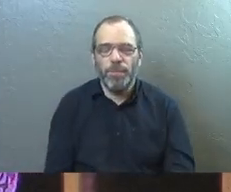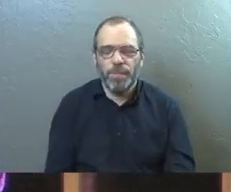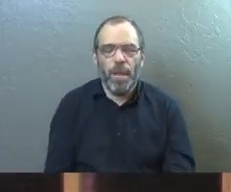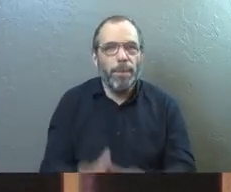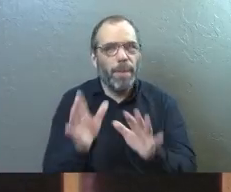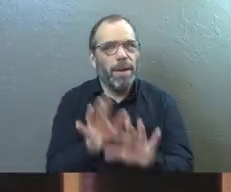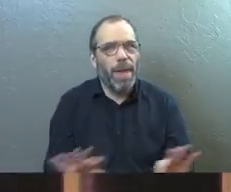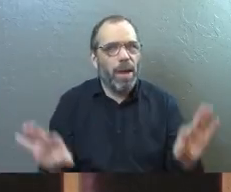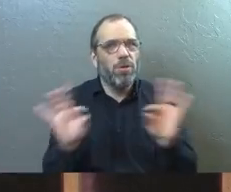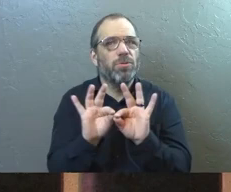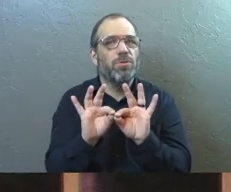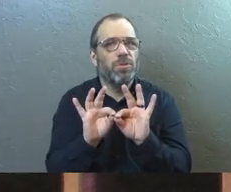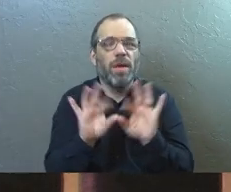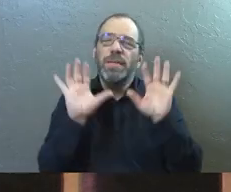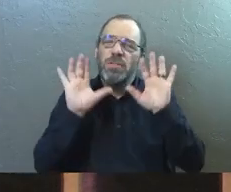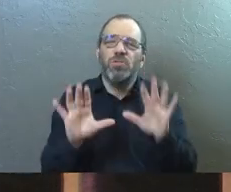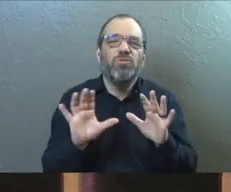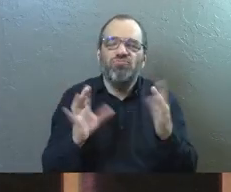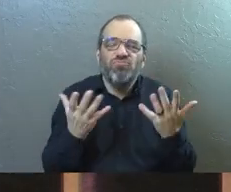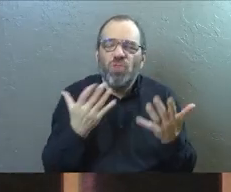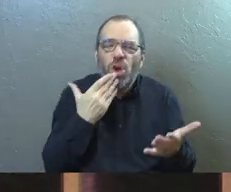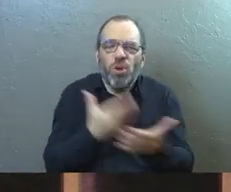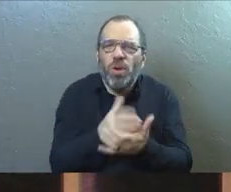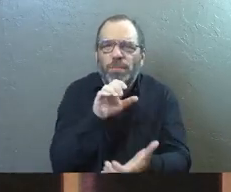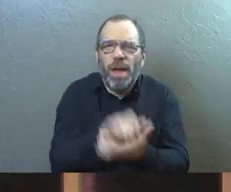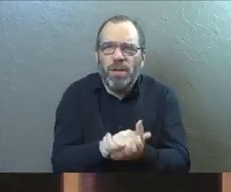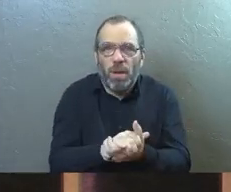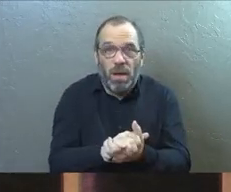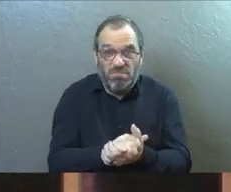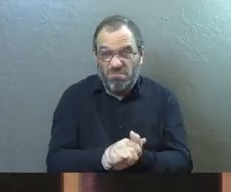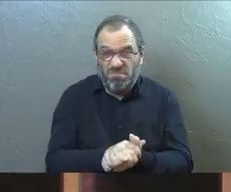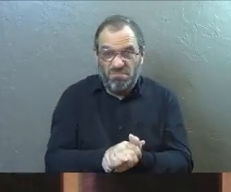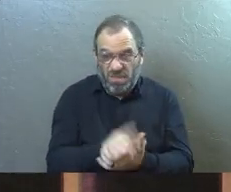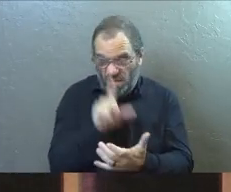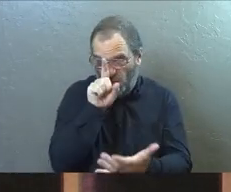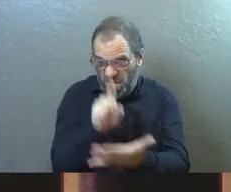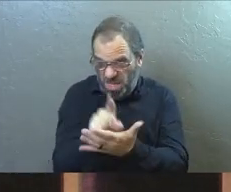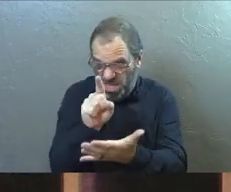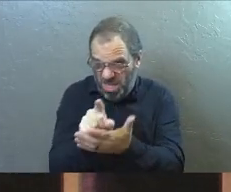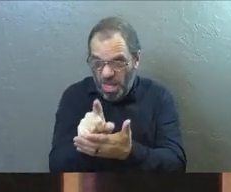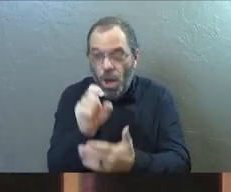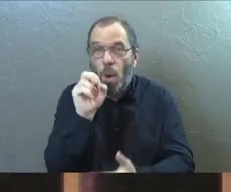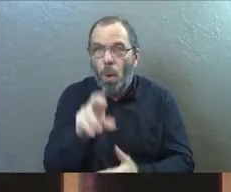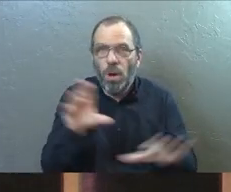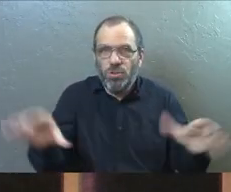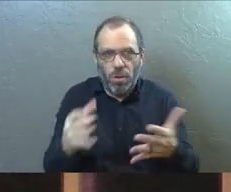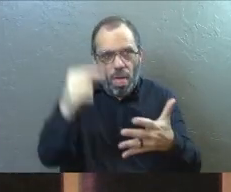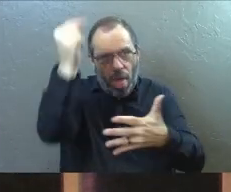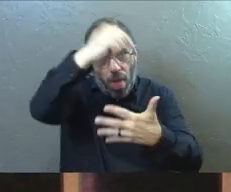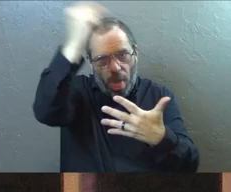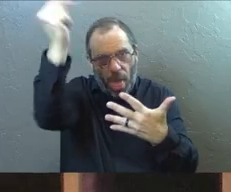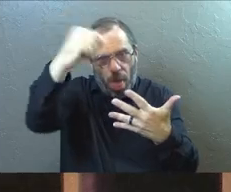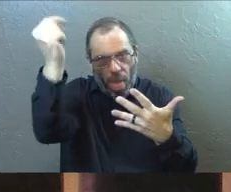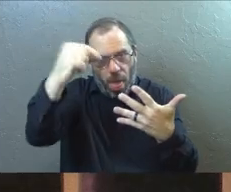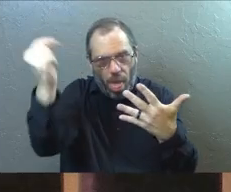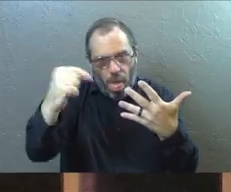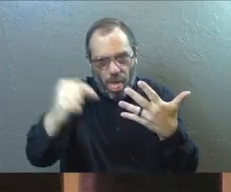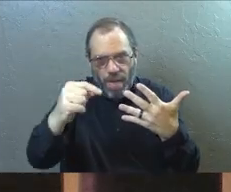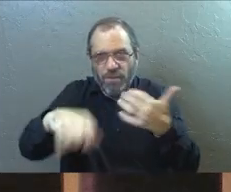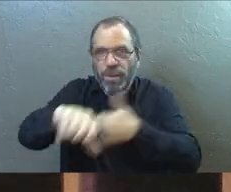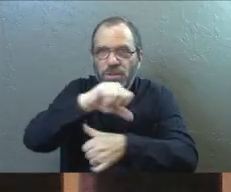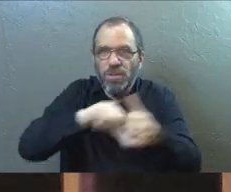But it matters. So what do you need for a good marriage? Do you need to just be in love or do you need to do all of the things for each other?